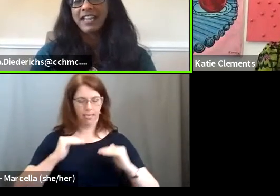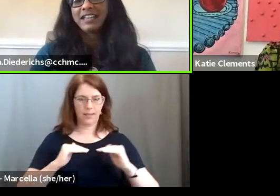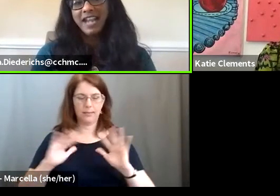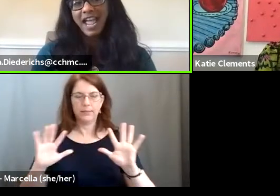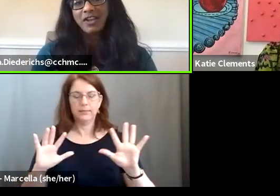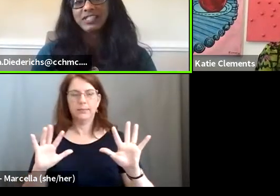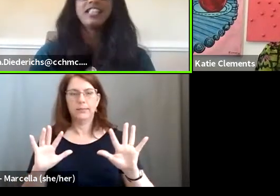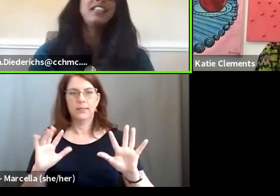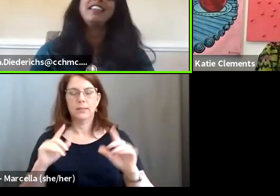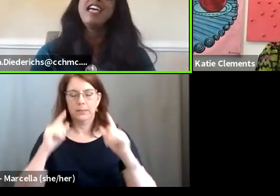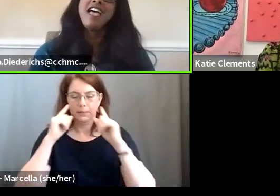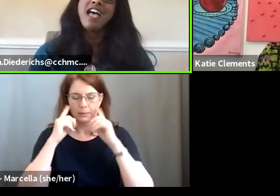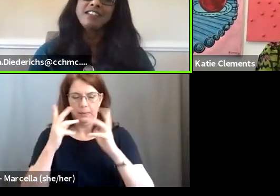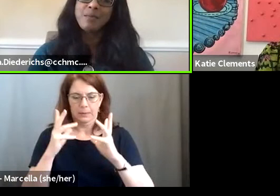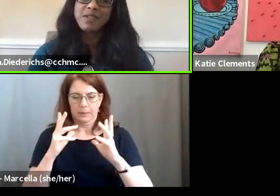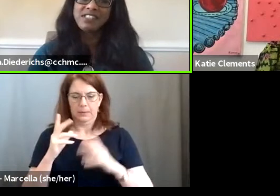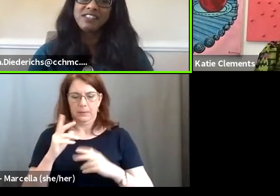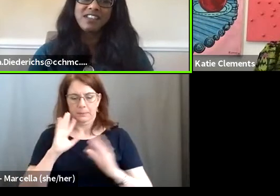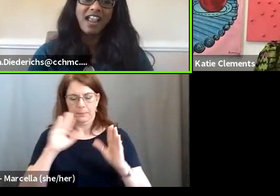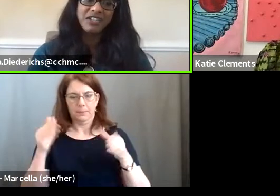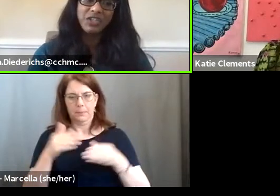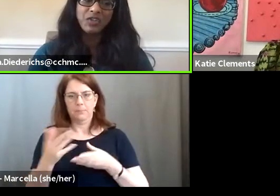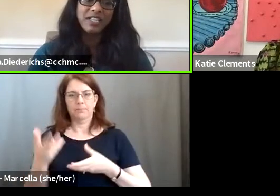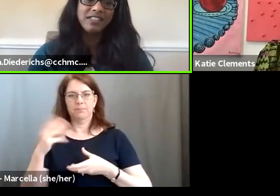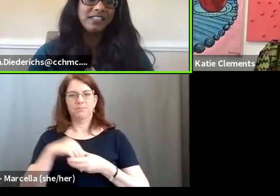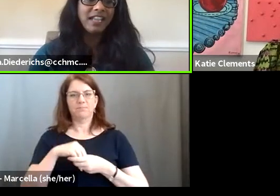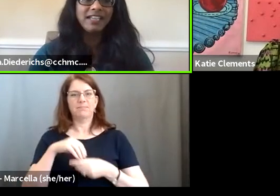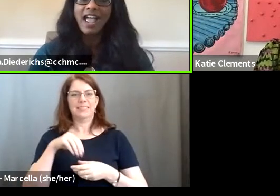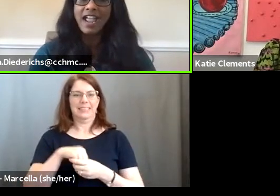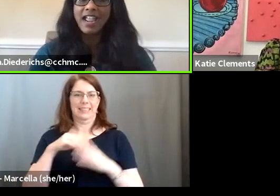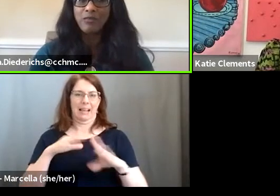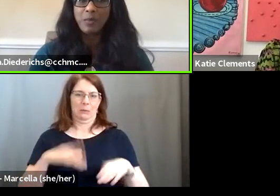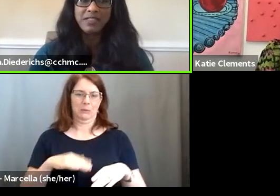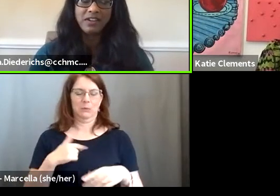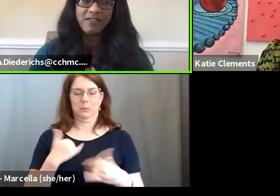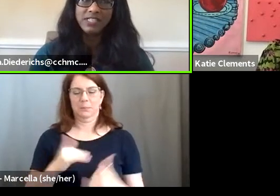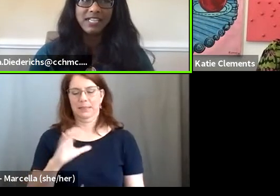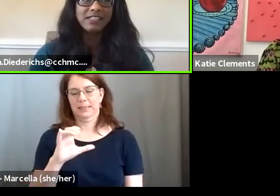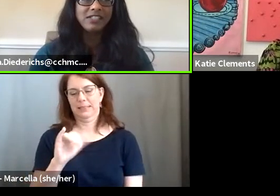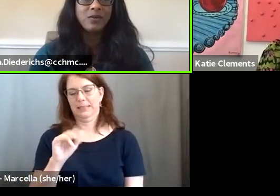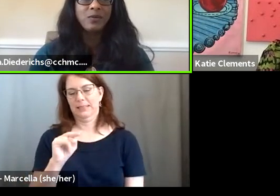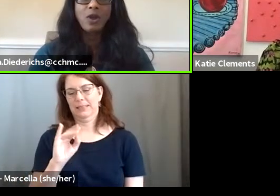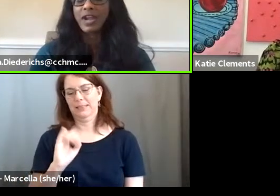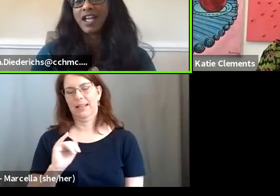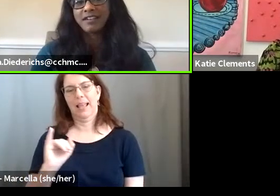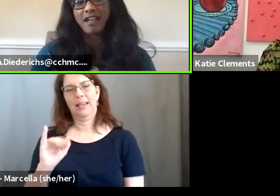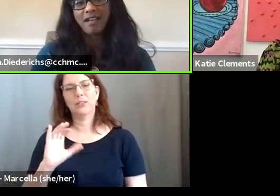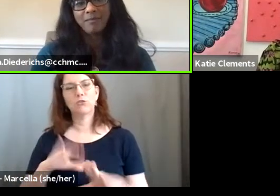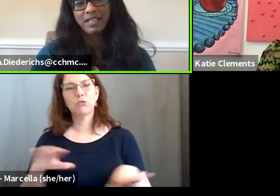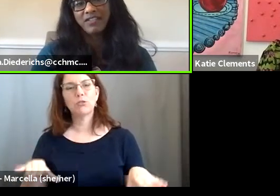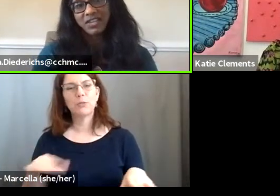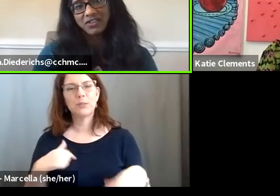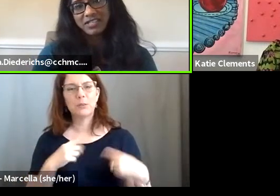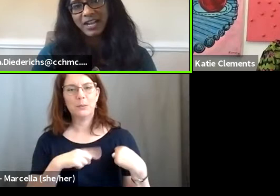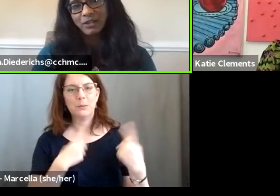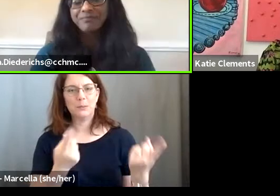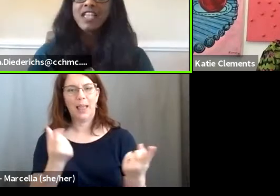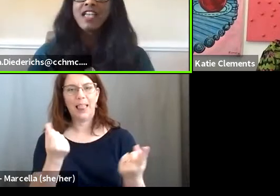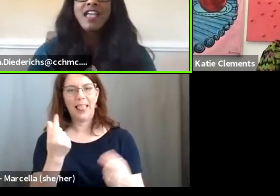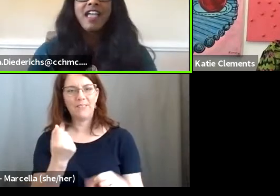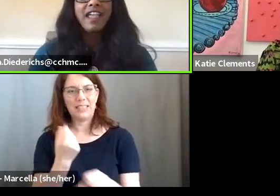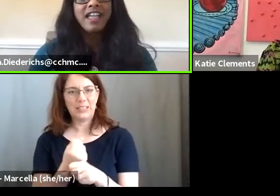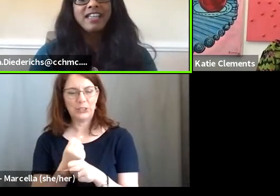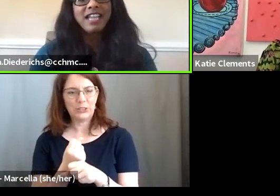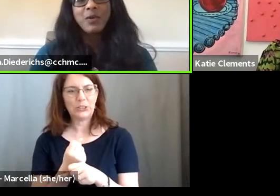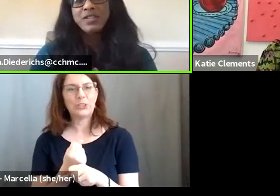look again at in-house and ended up at Cincinnati Children's. And I have been there ever since. So going on 11 years now.